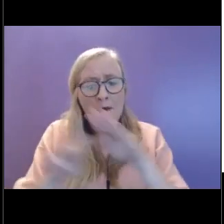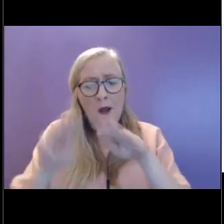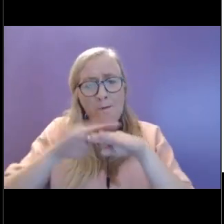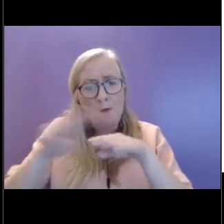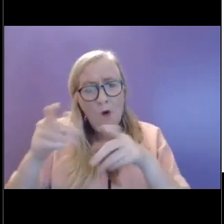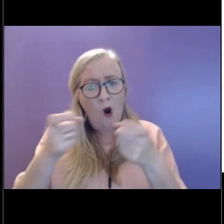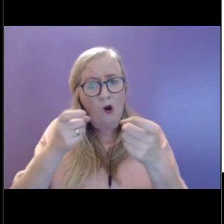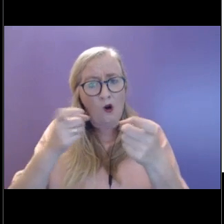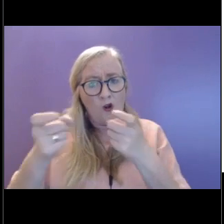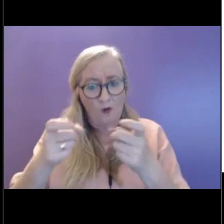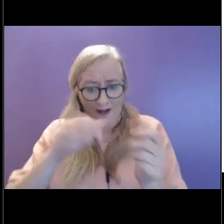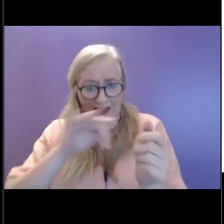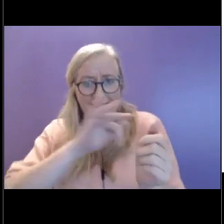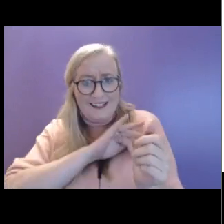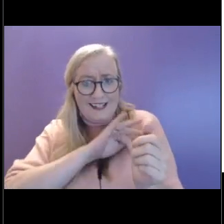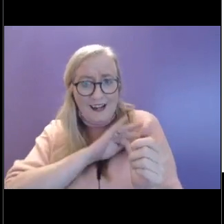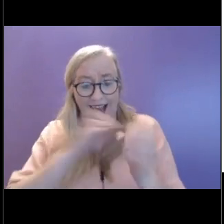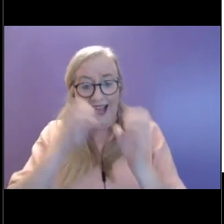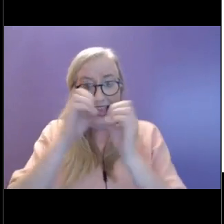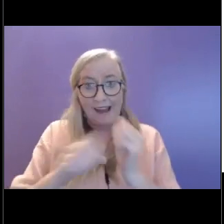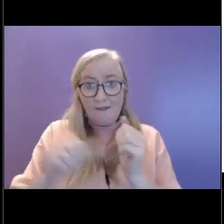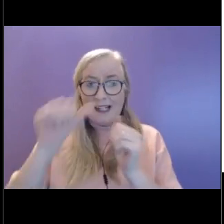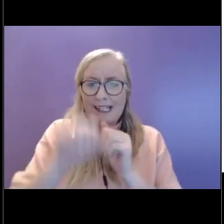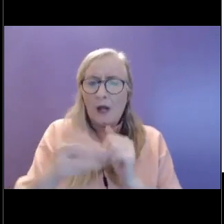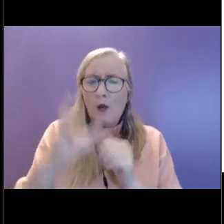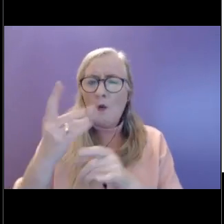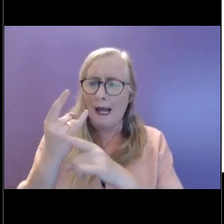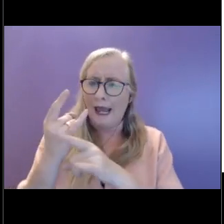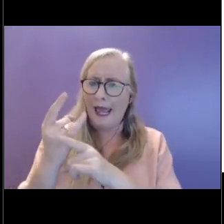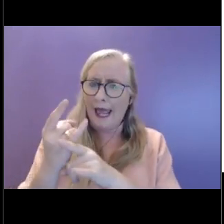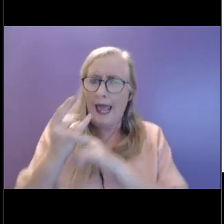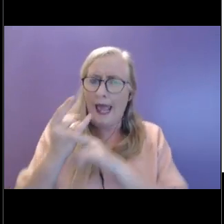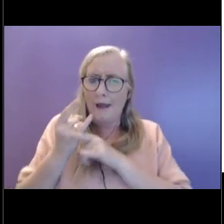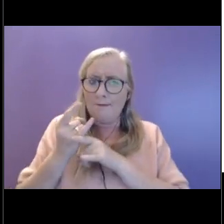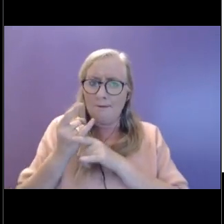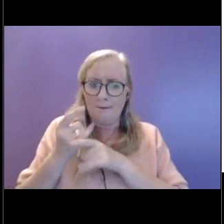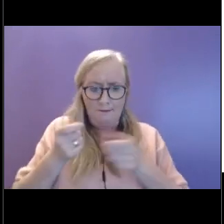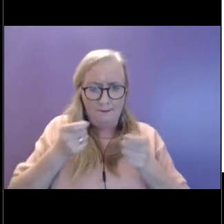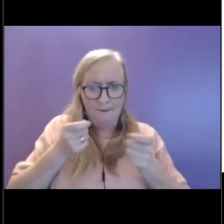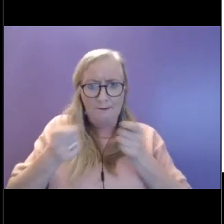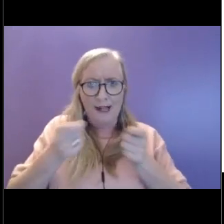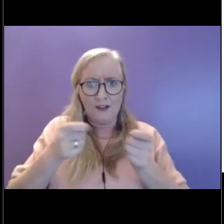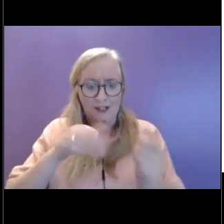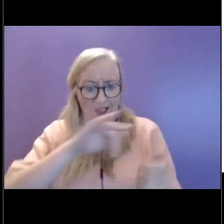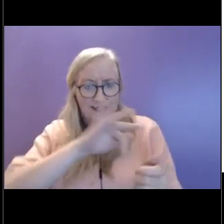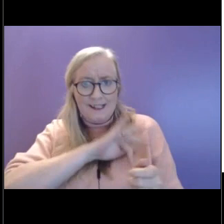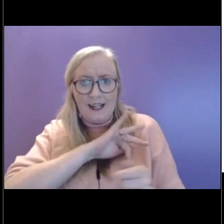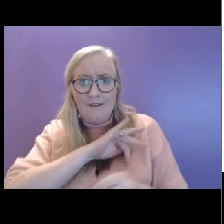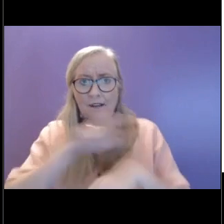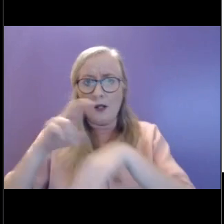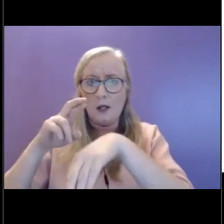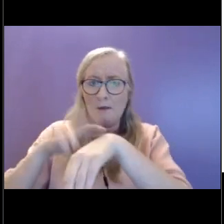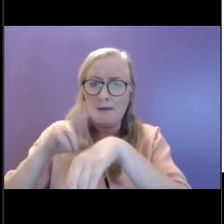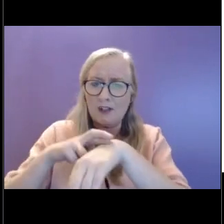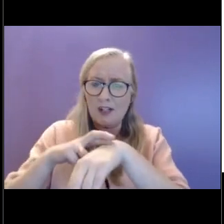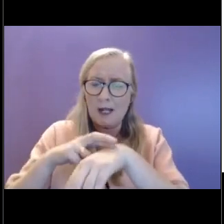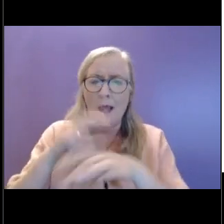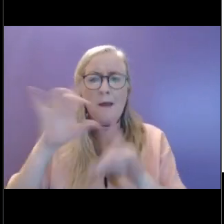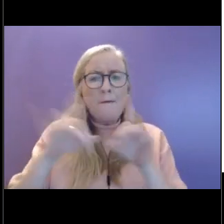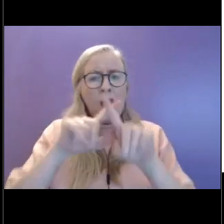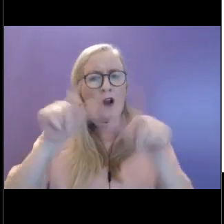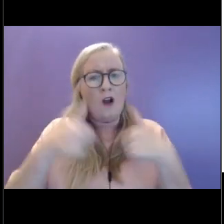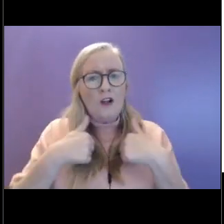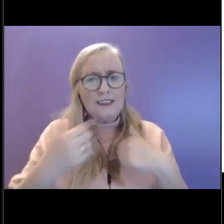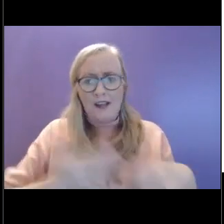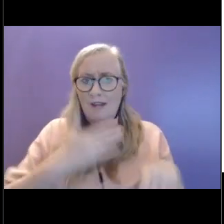to do some things on a daily basis that can help us, you know, manage ourselves a little bit better, help us, you know, feel a bit more in control,